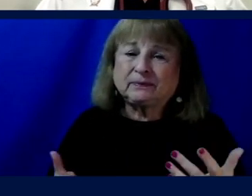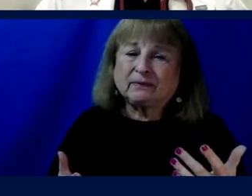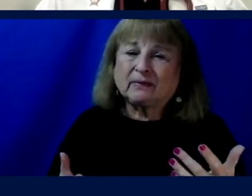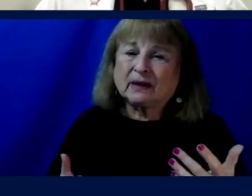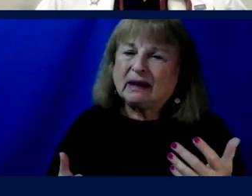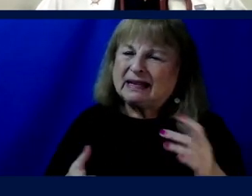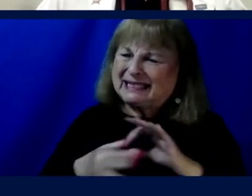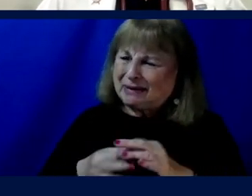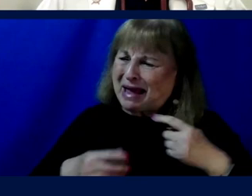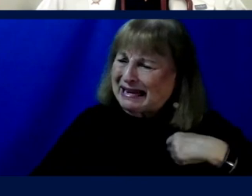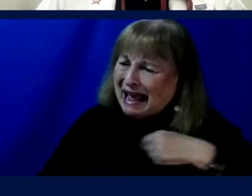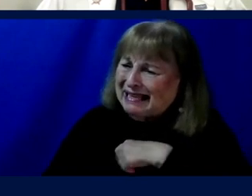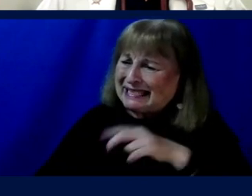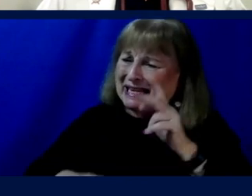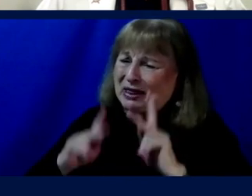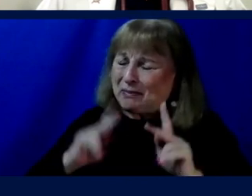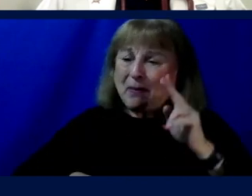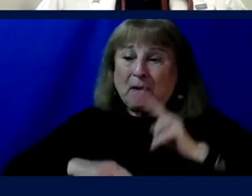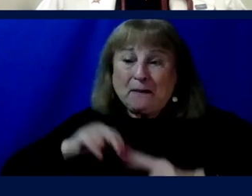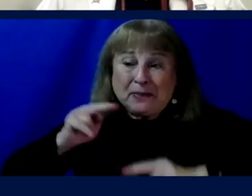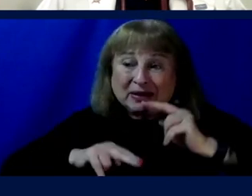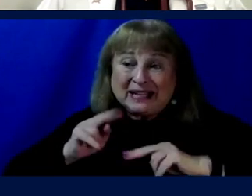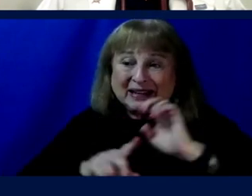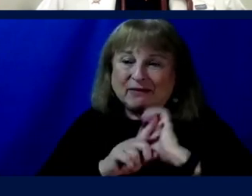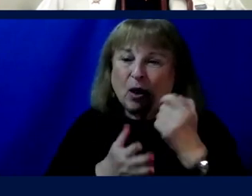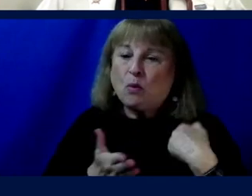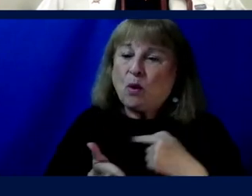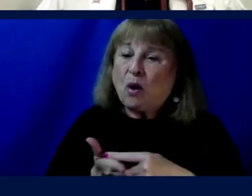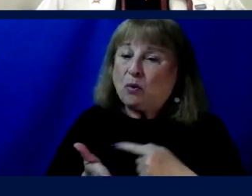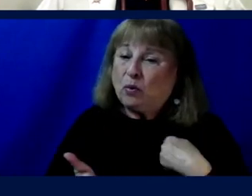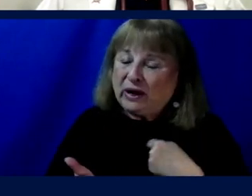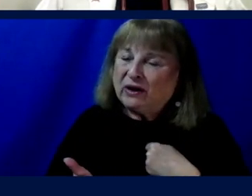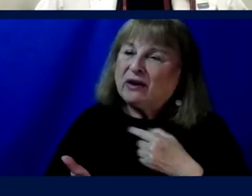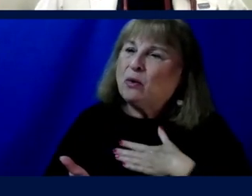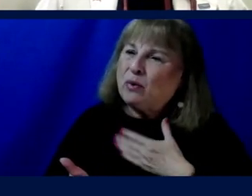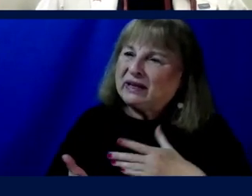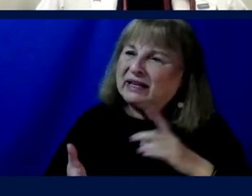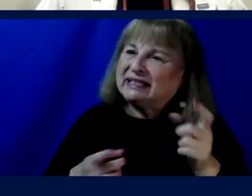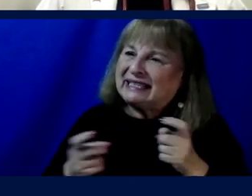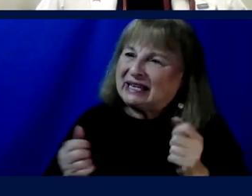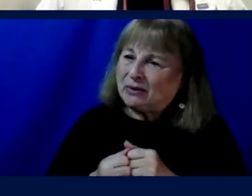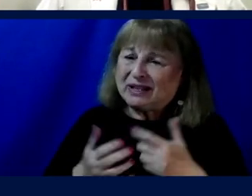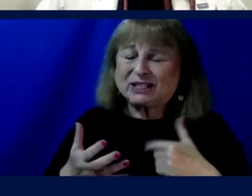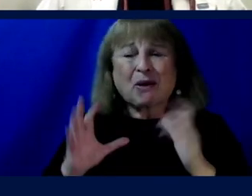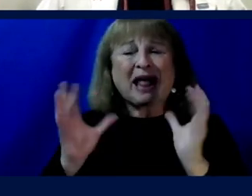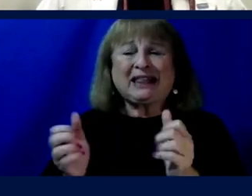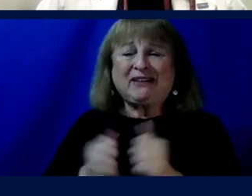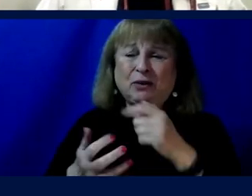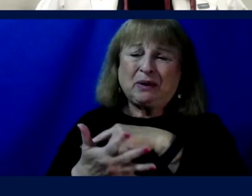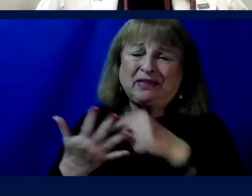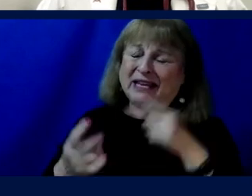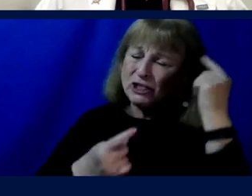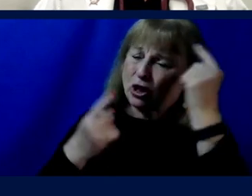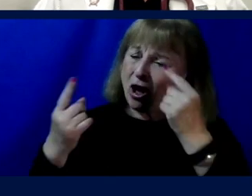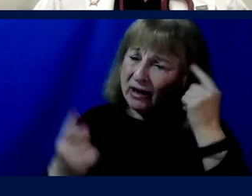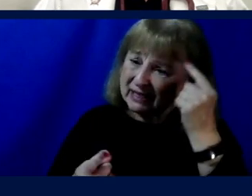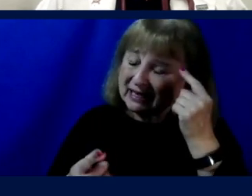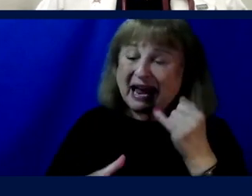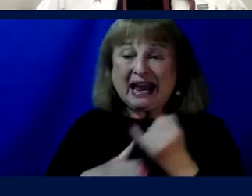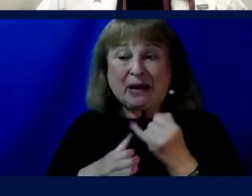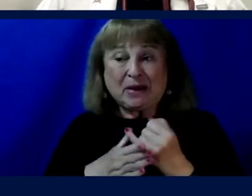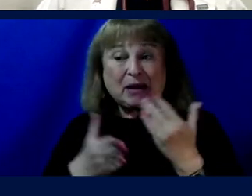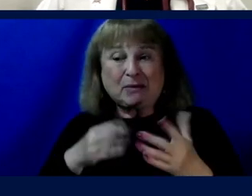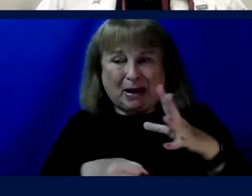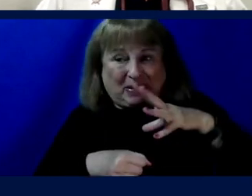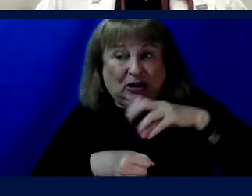us, the people building the environment, and what we're willing to do or not do. So I leave you with these thoughts. Impairment may be